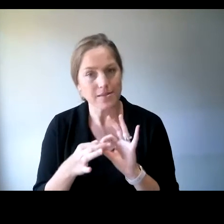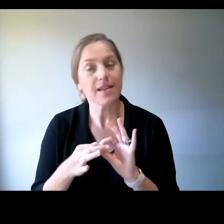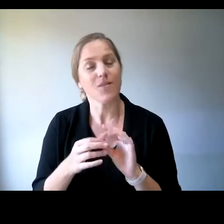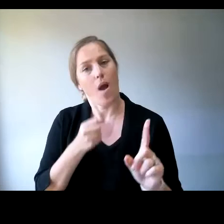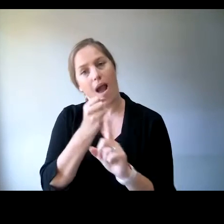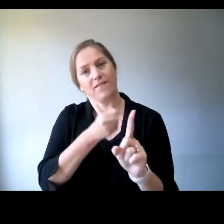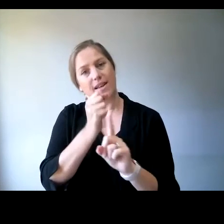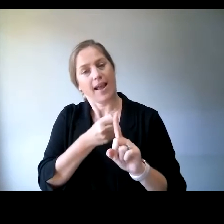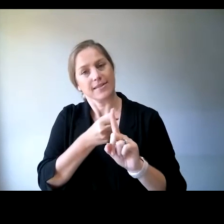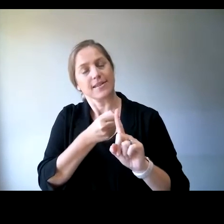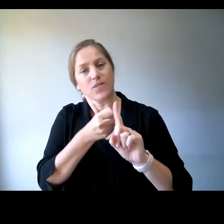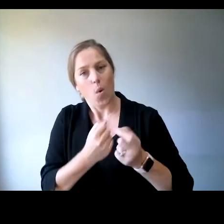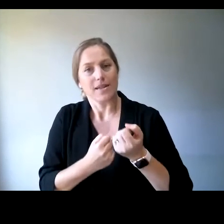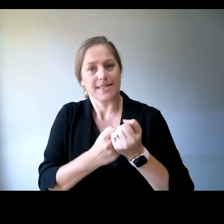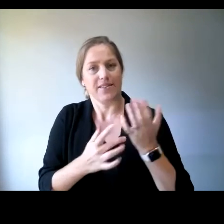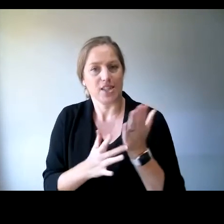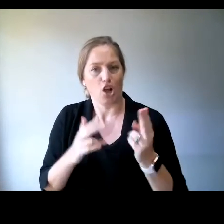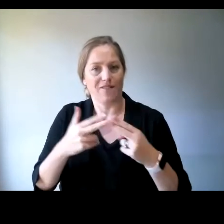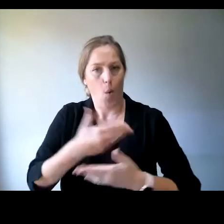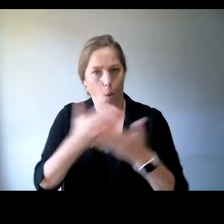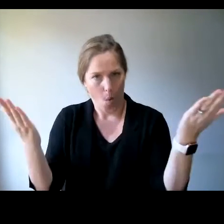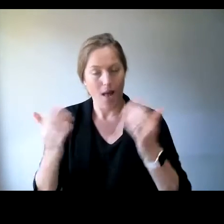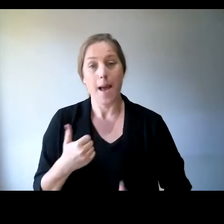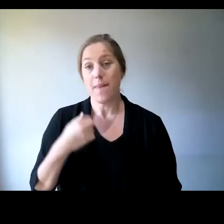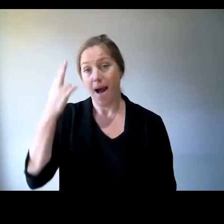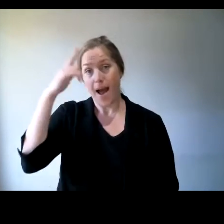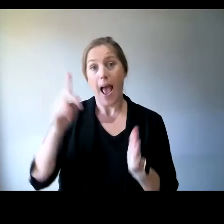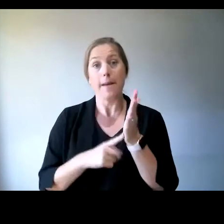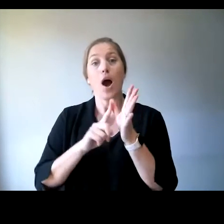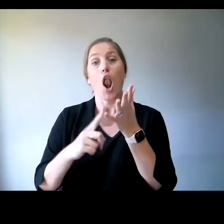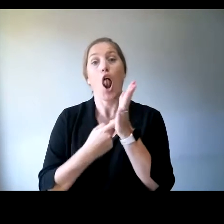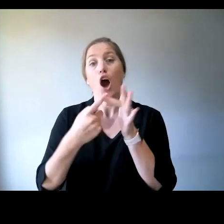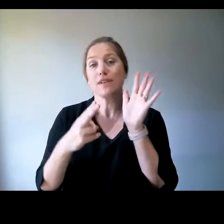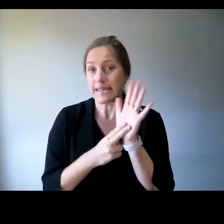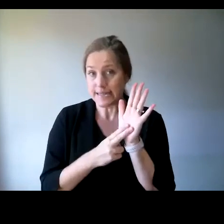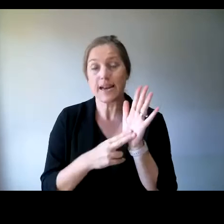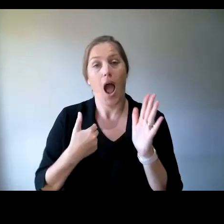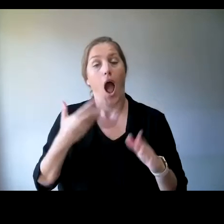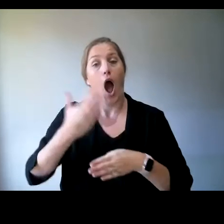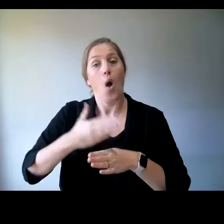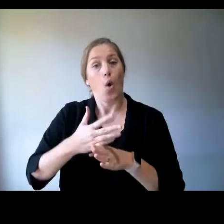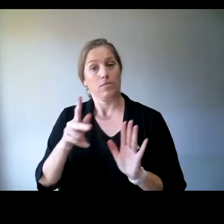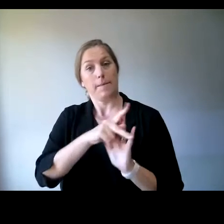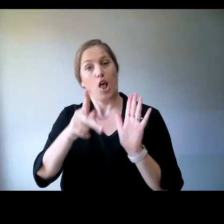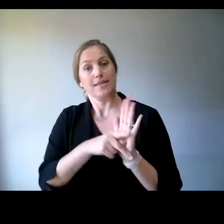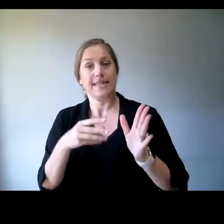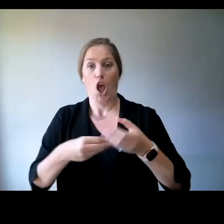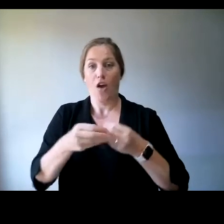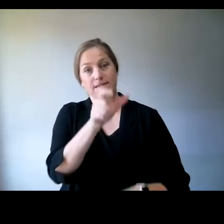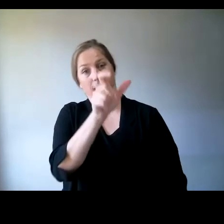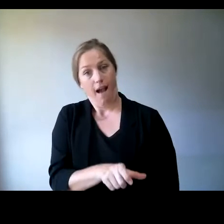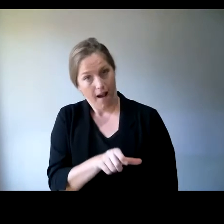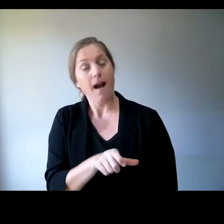If you don't already know me, my name is Lauren Henley, and I work in the role of Policy Officer at Council on the Aging Victoria,